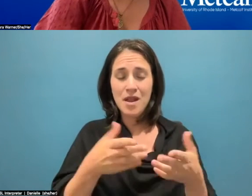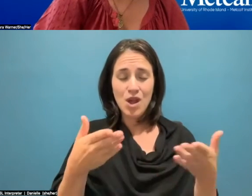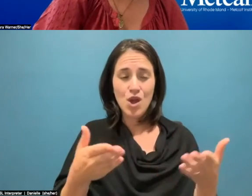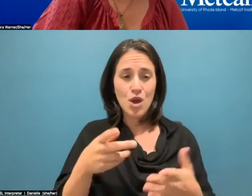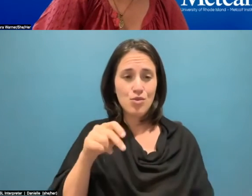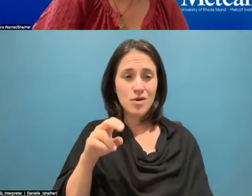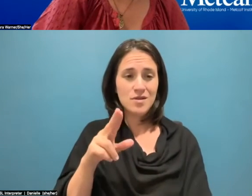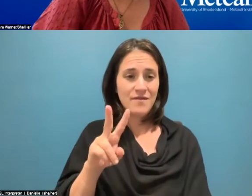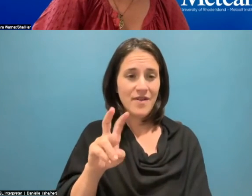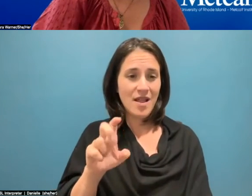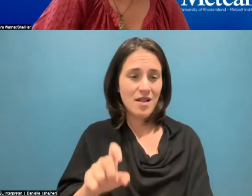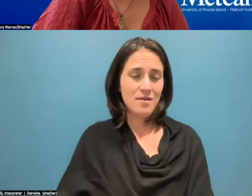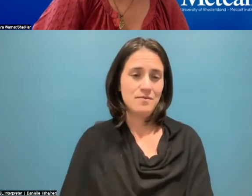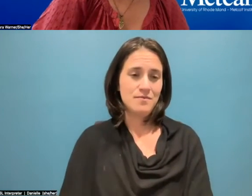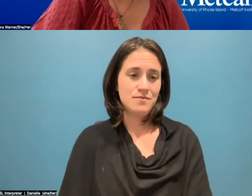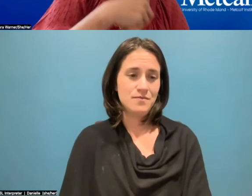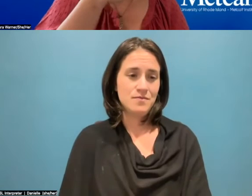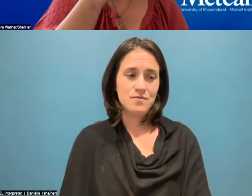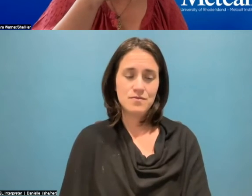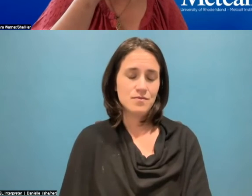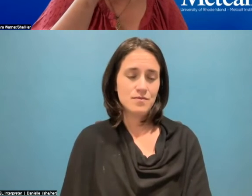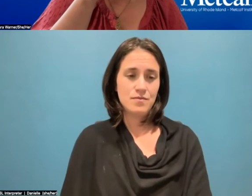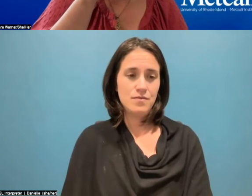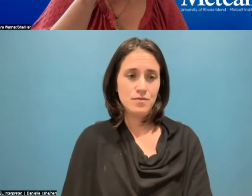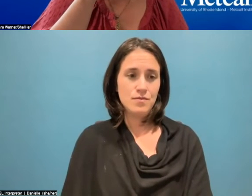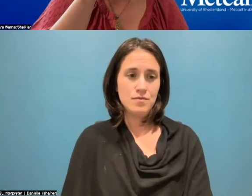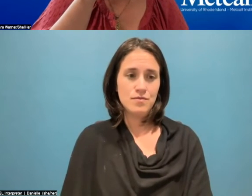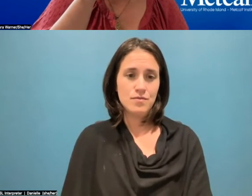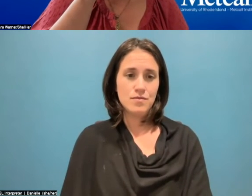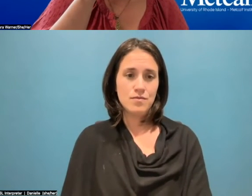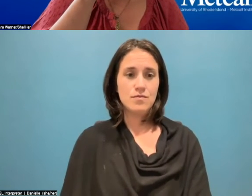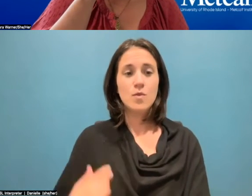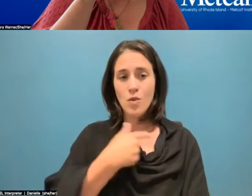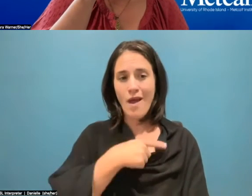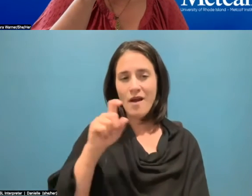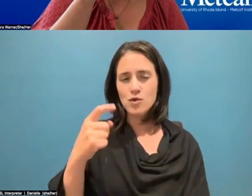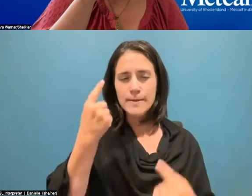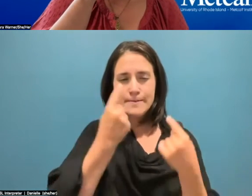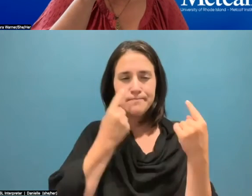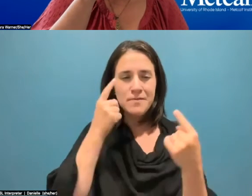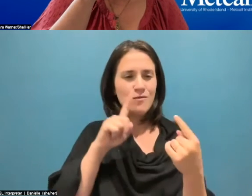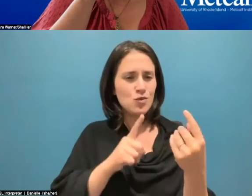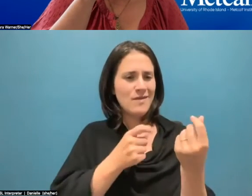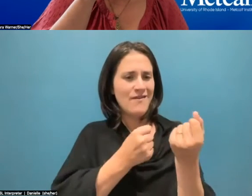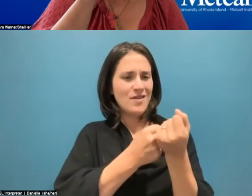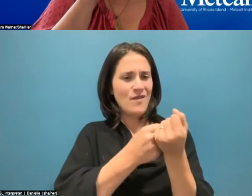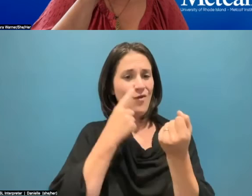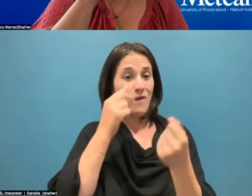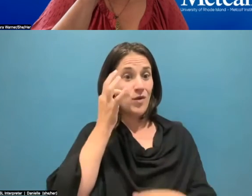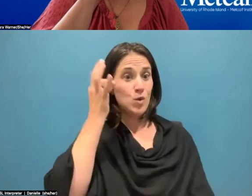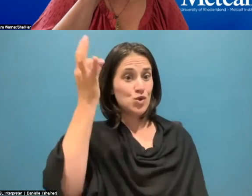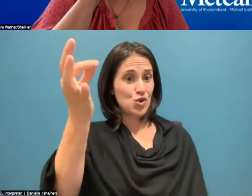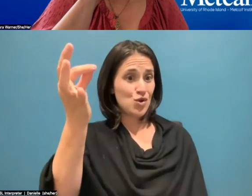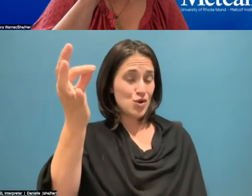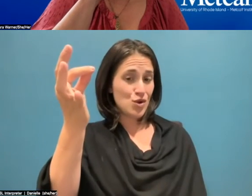So I think that like we really have to think about advocating for a livable future is not compromising our